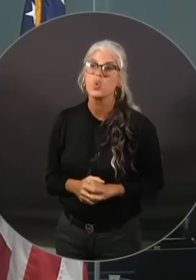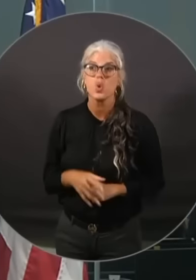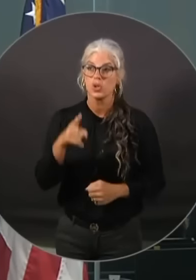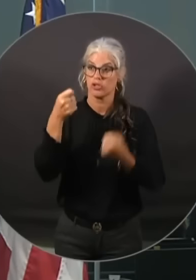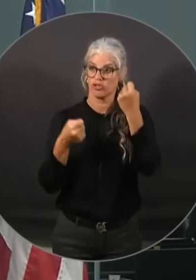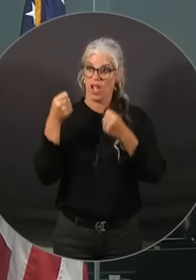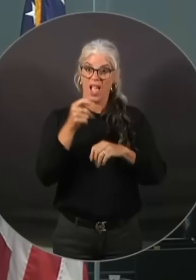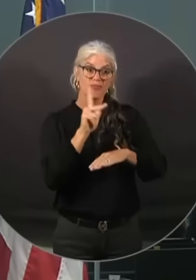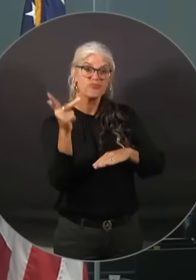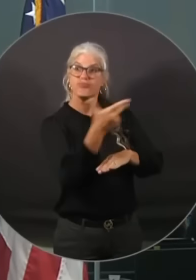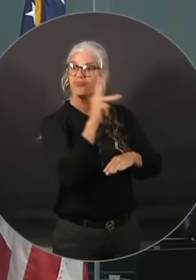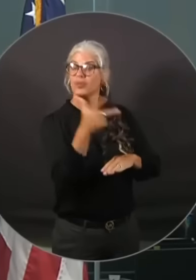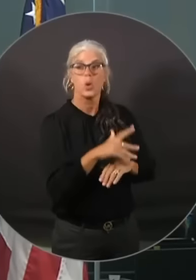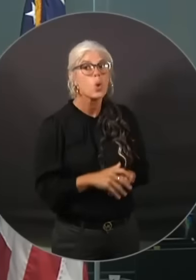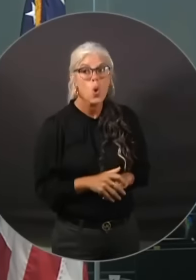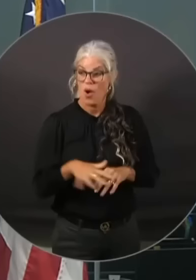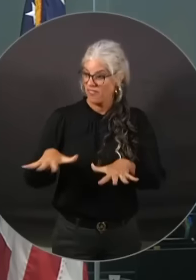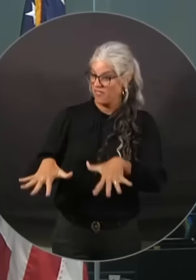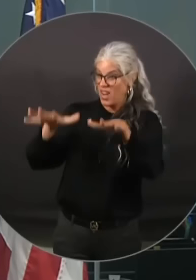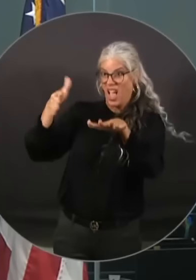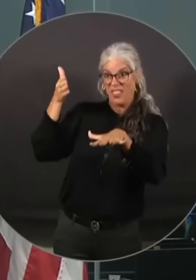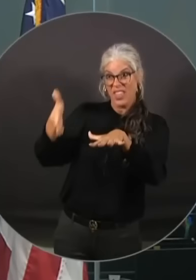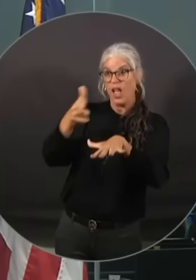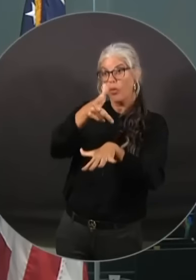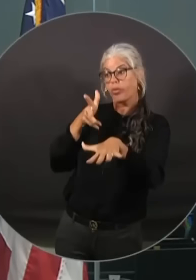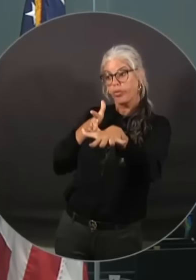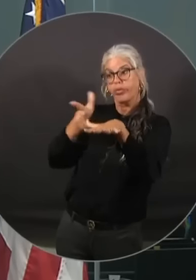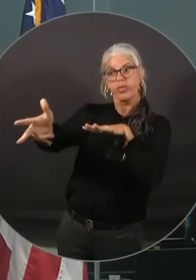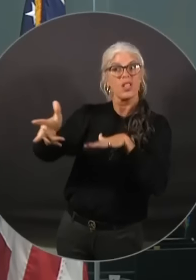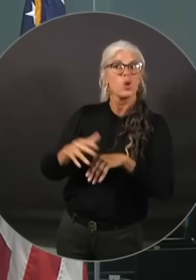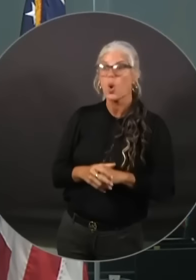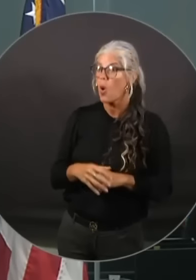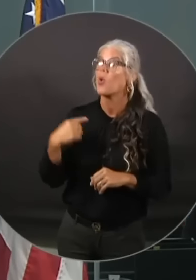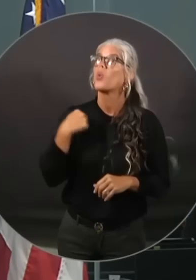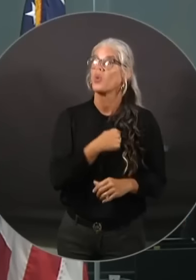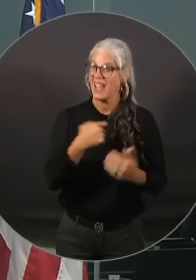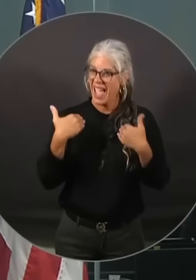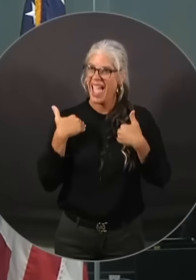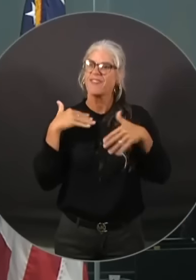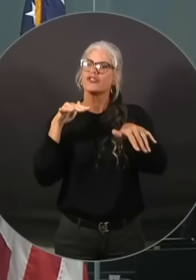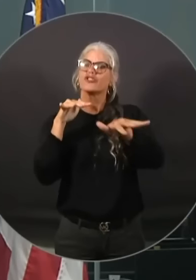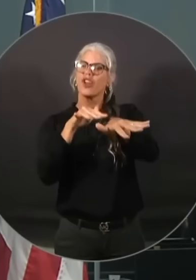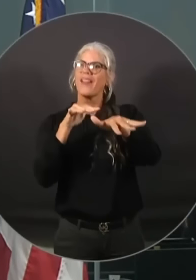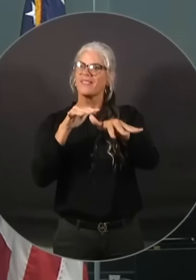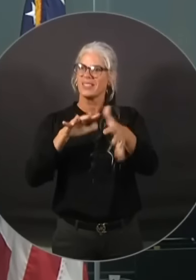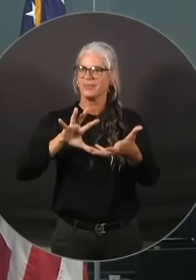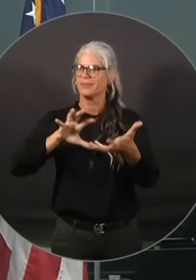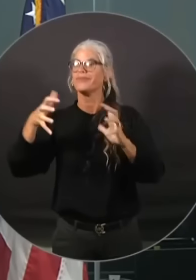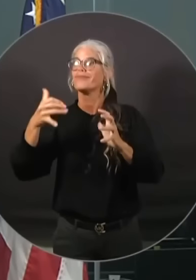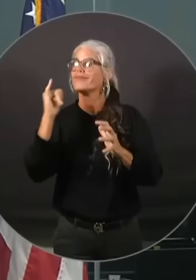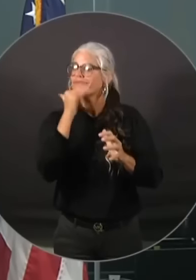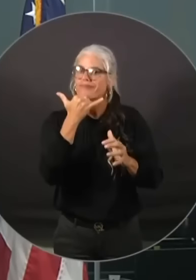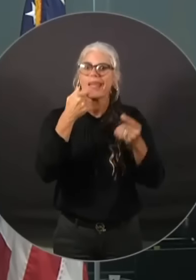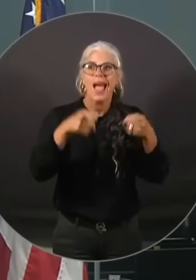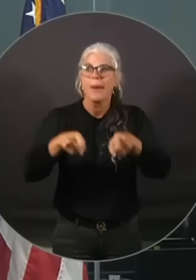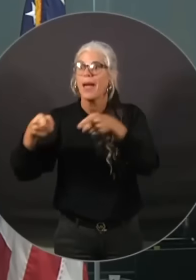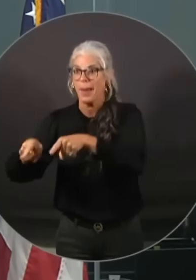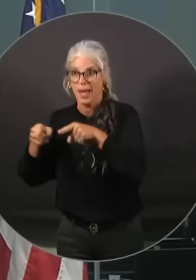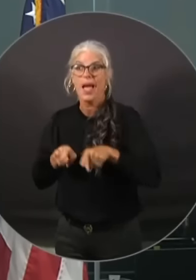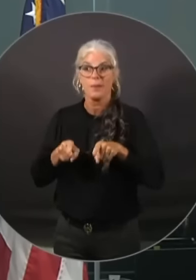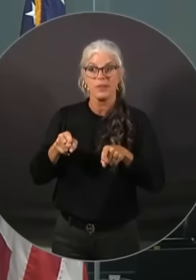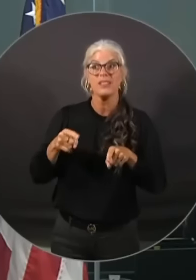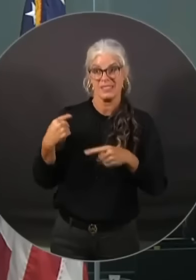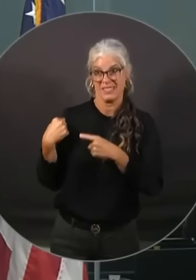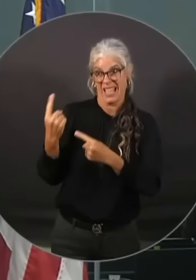flooded. We have had some traffic mishaps over the last 12 hours. And when you